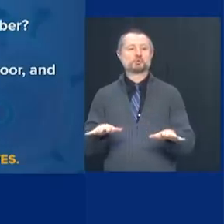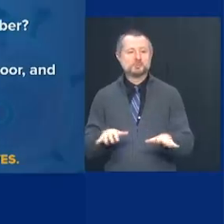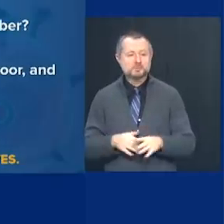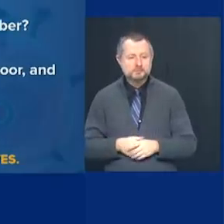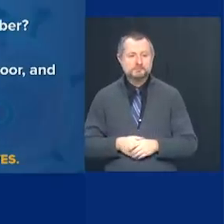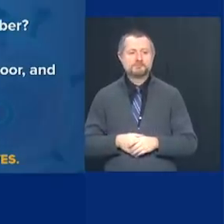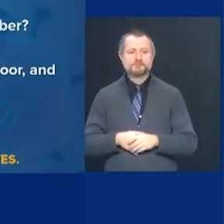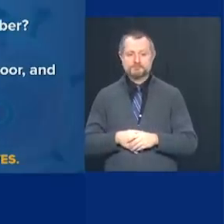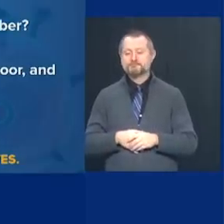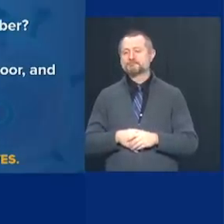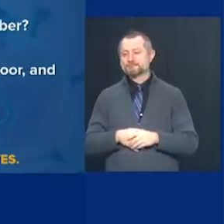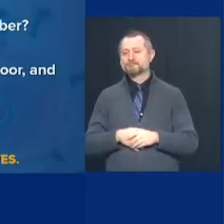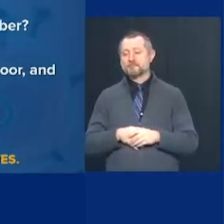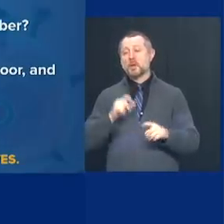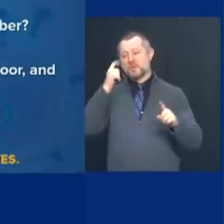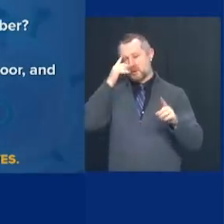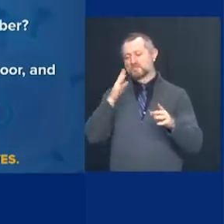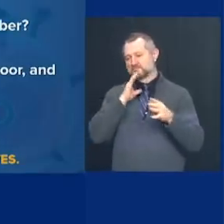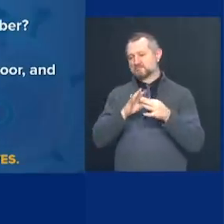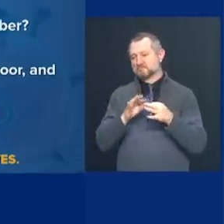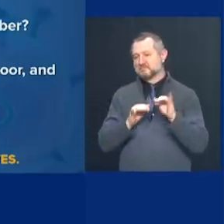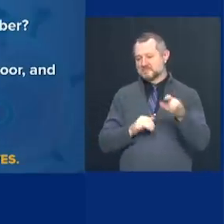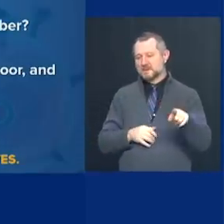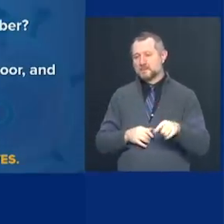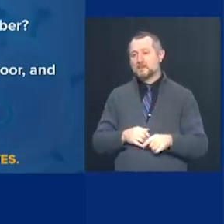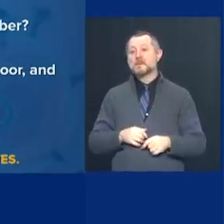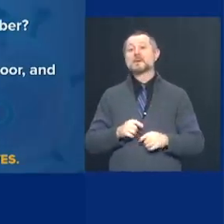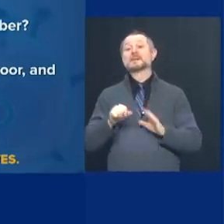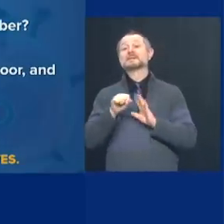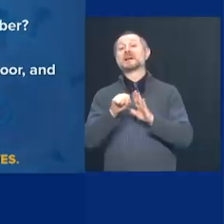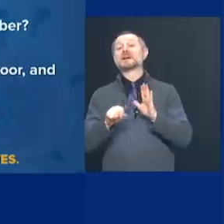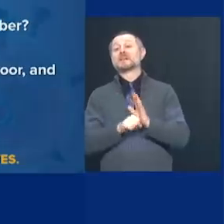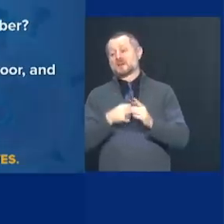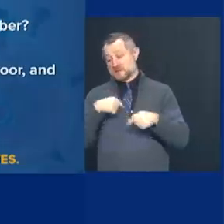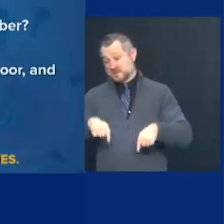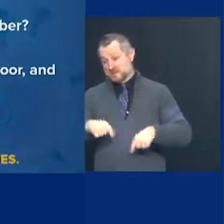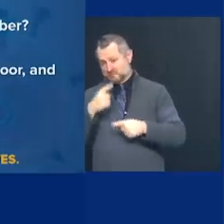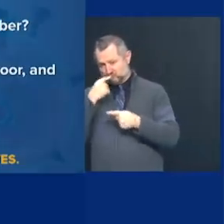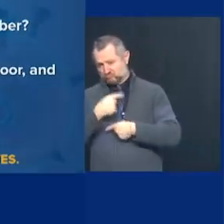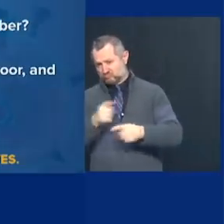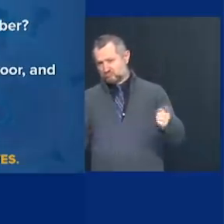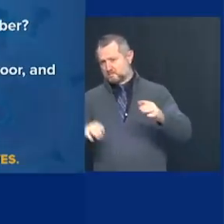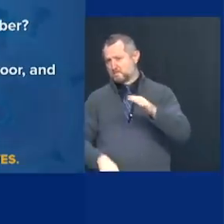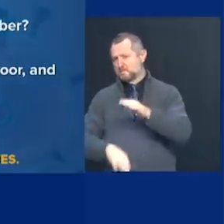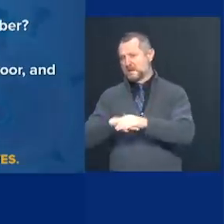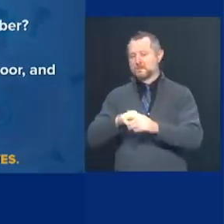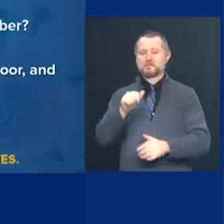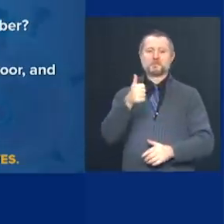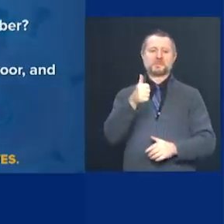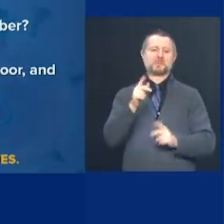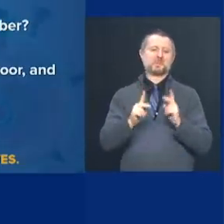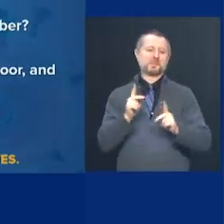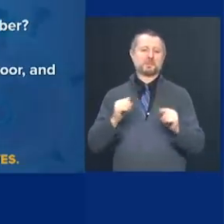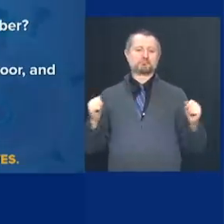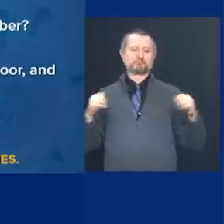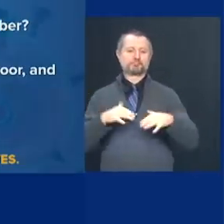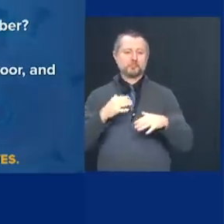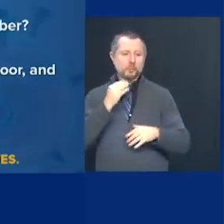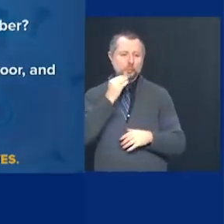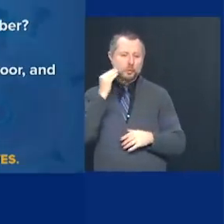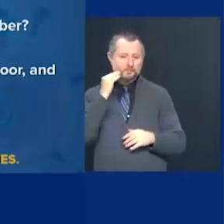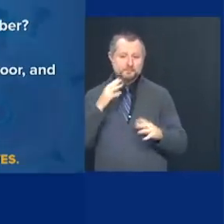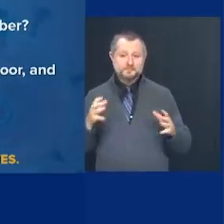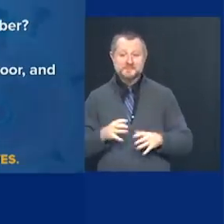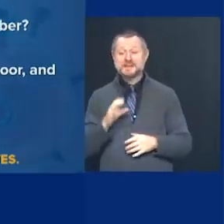So like 16 states have done an order of no more than 10 in a home. The CDC